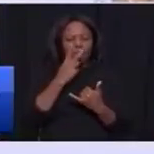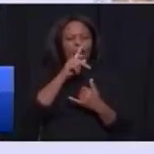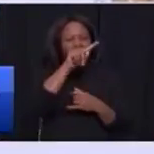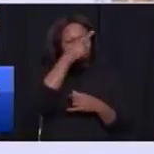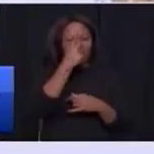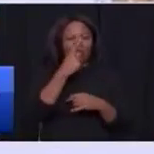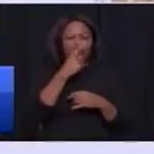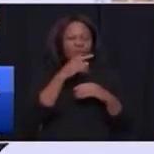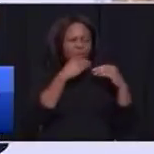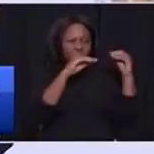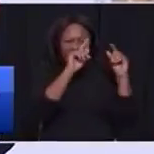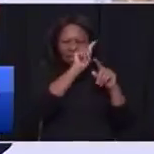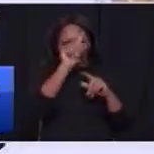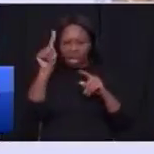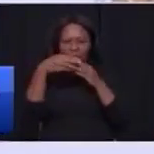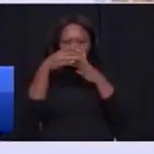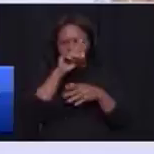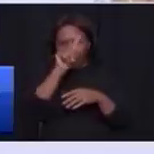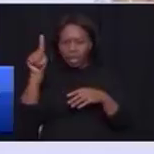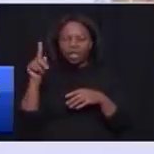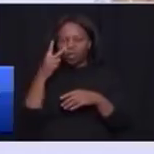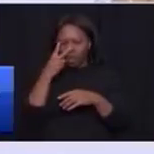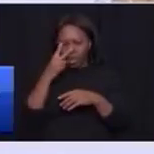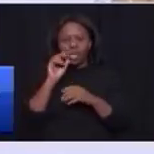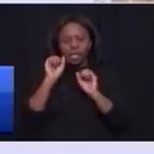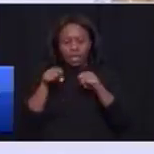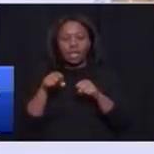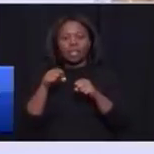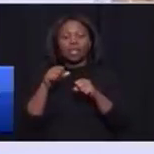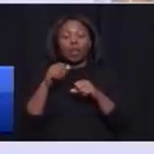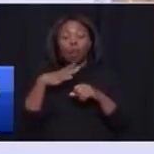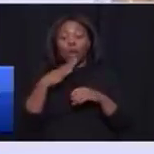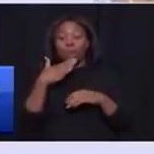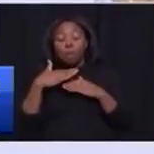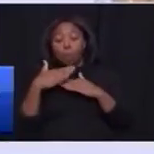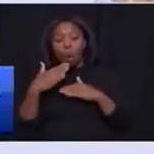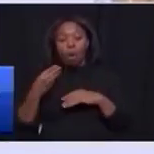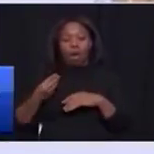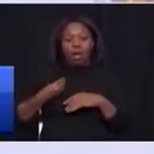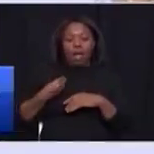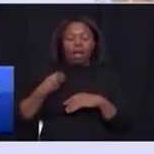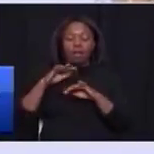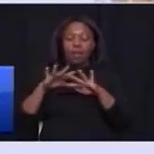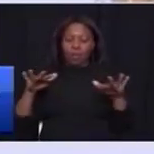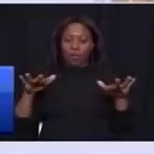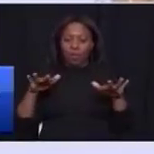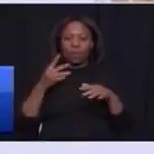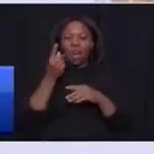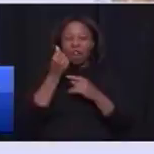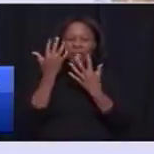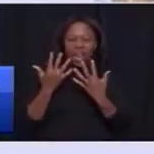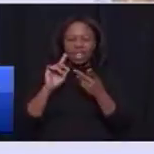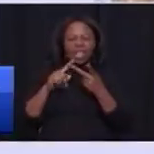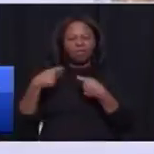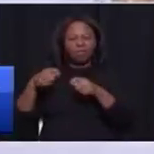leaders to demonstrate that this sector can absorb more young people. Finance and retail have